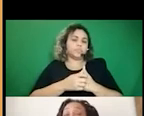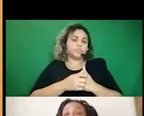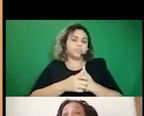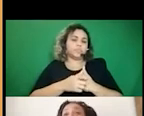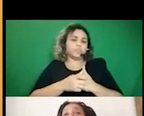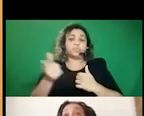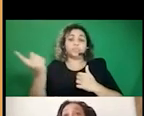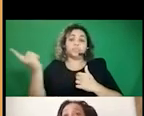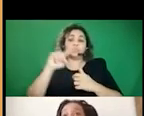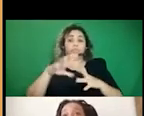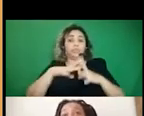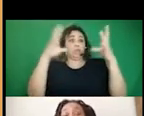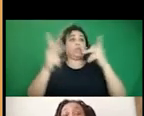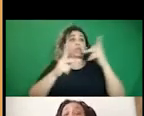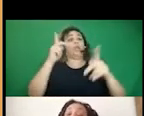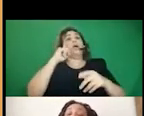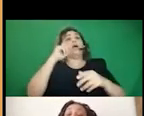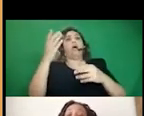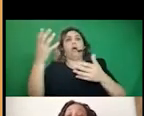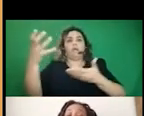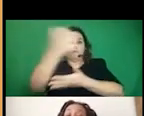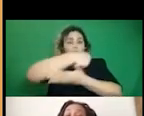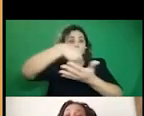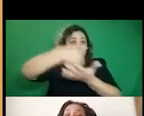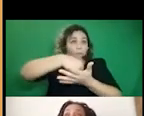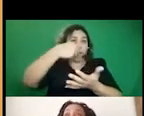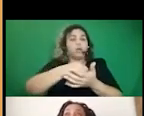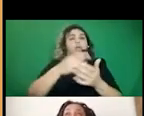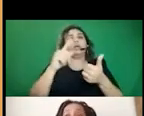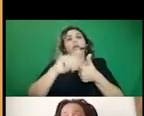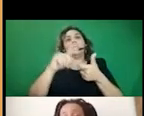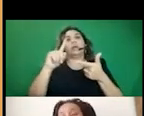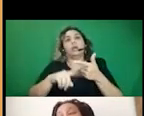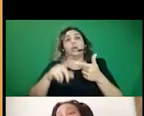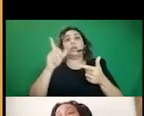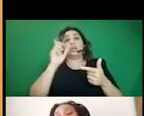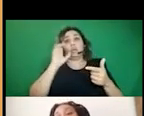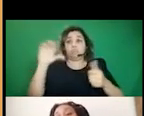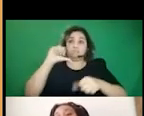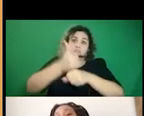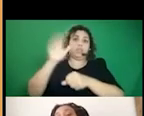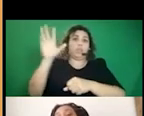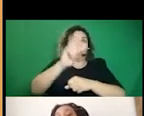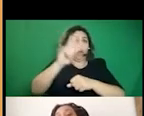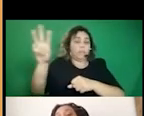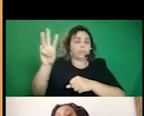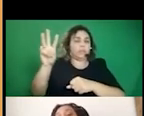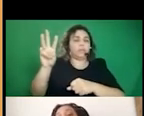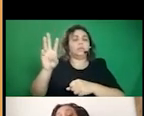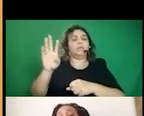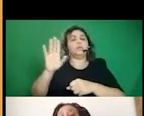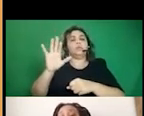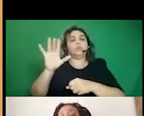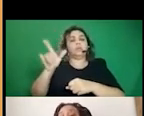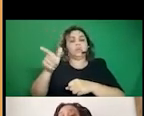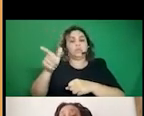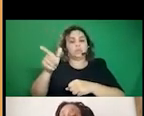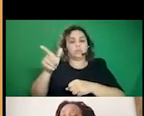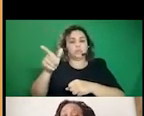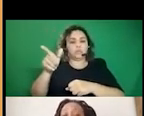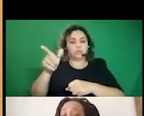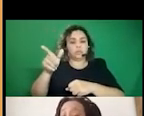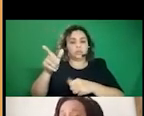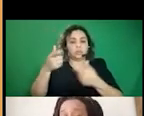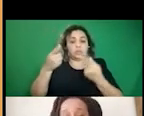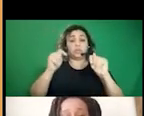they did a lot of things to fundraise. They propped up their own websites. They propped up, um, you know, they